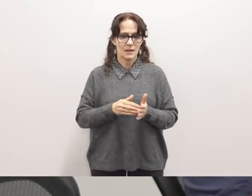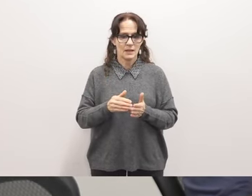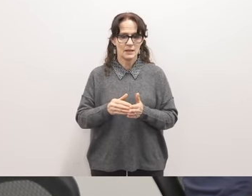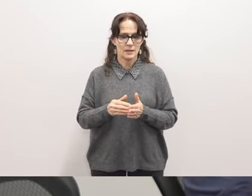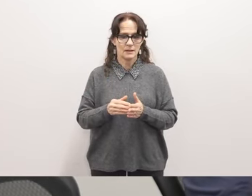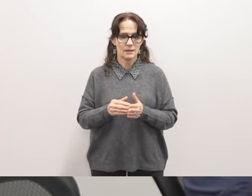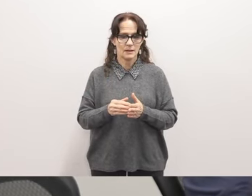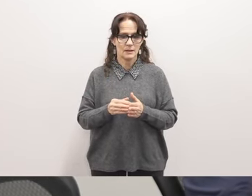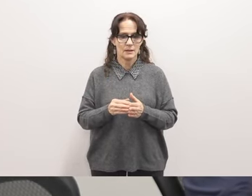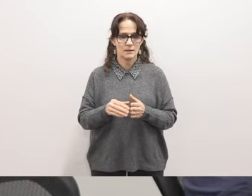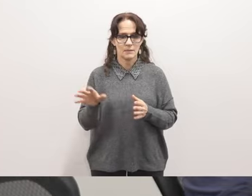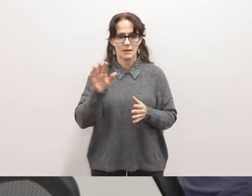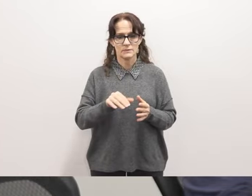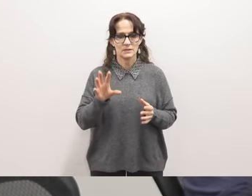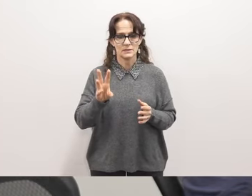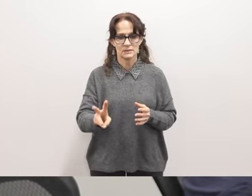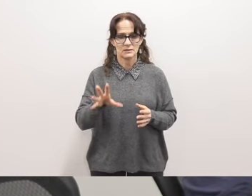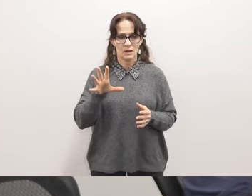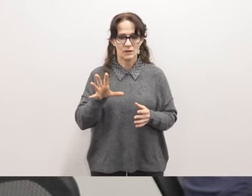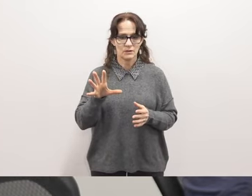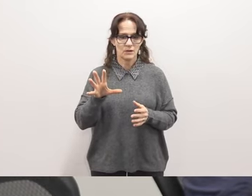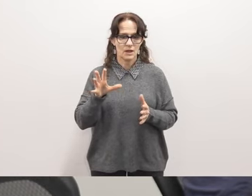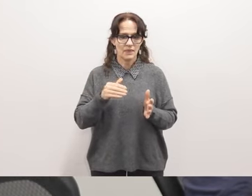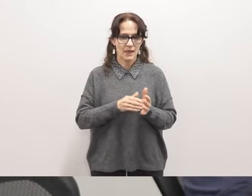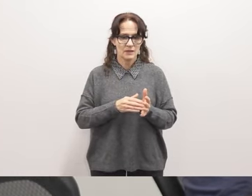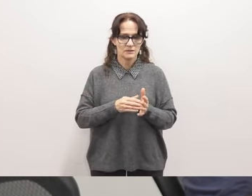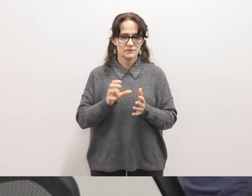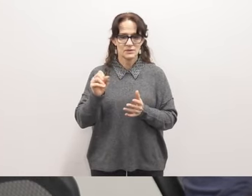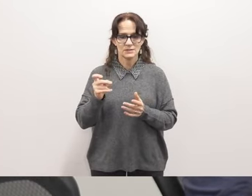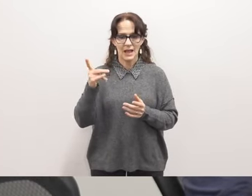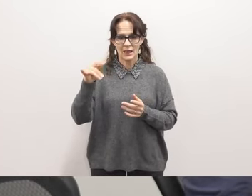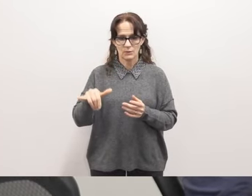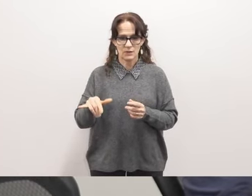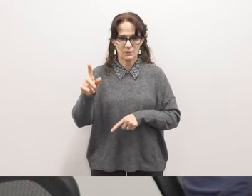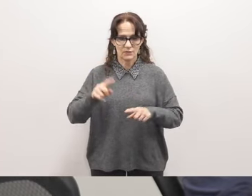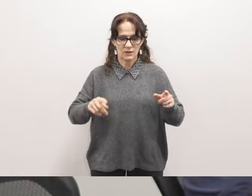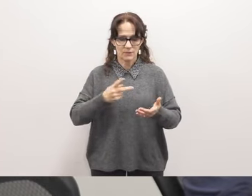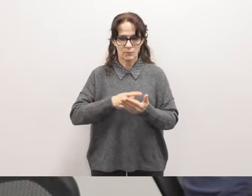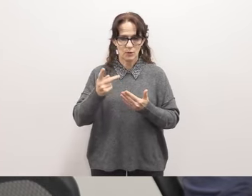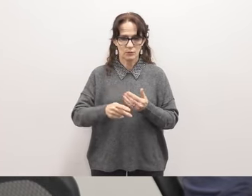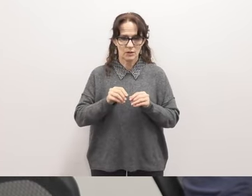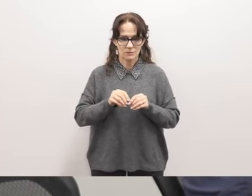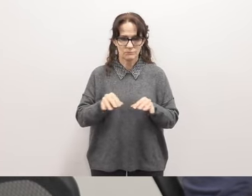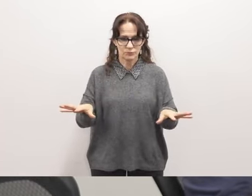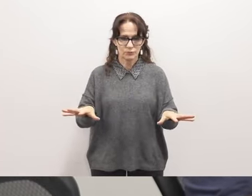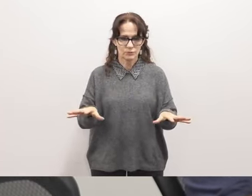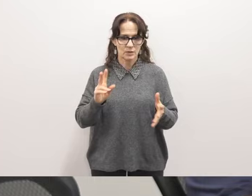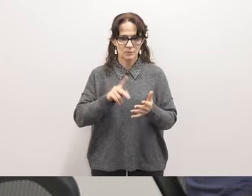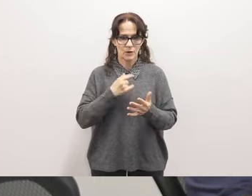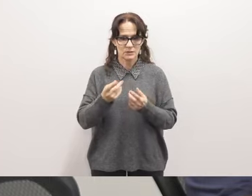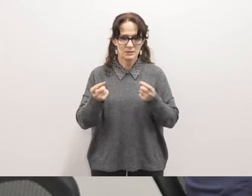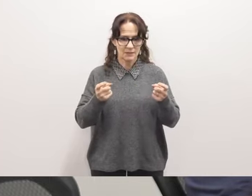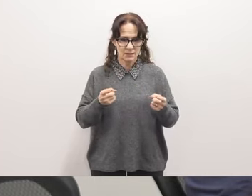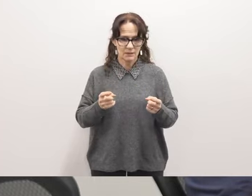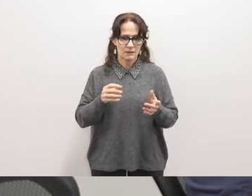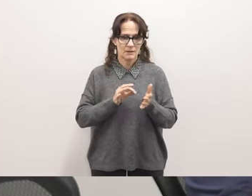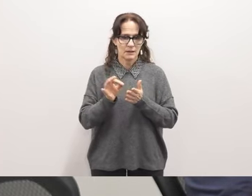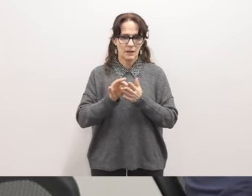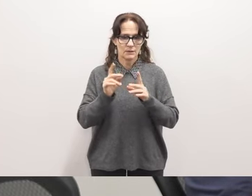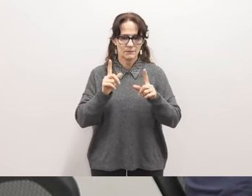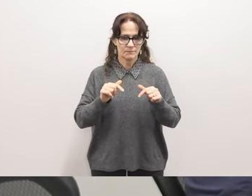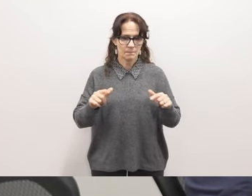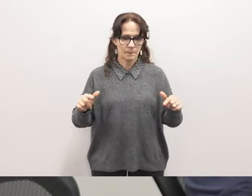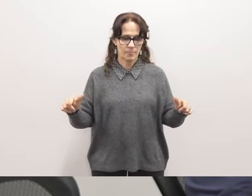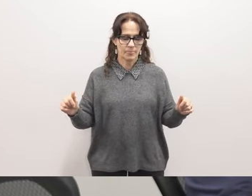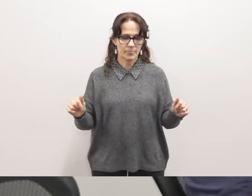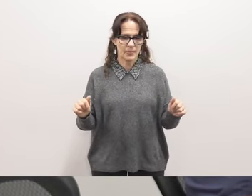on top of that about 600 000 in salaries that are allocated to the different um programs for your project management and accounting and things like that